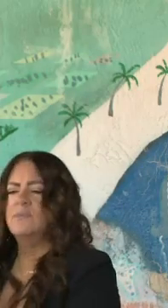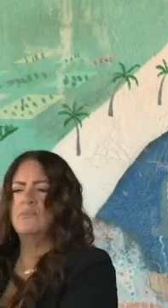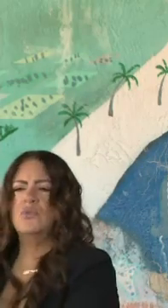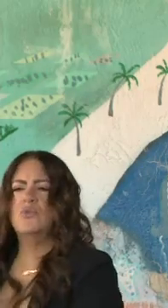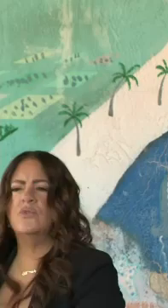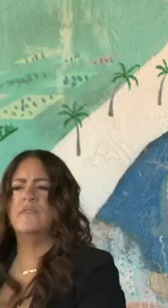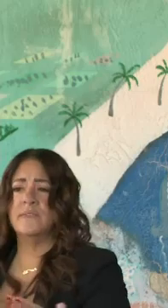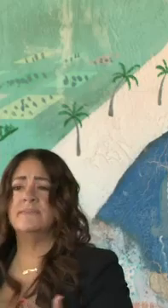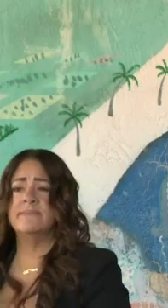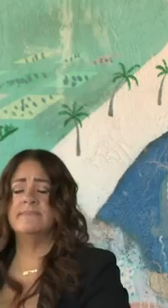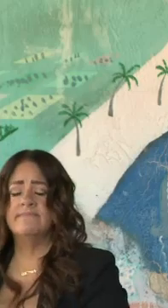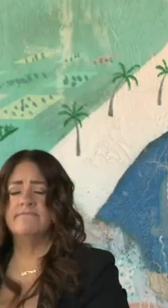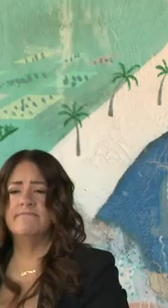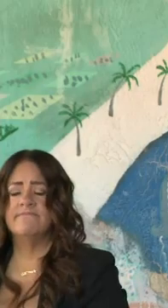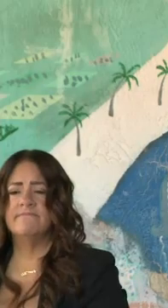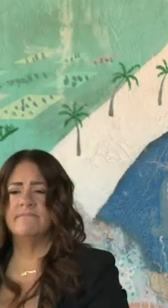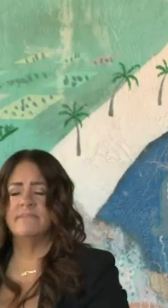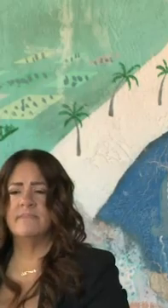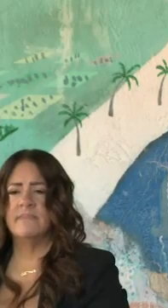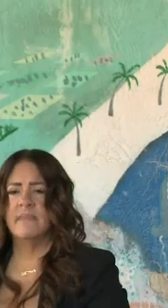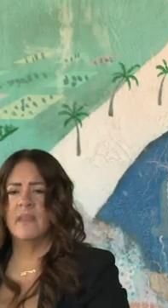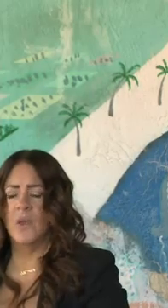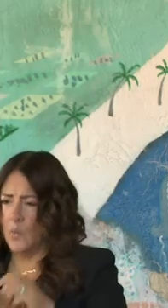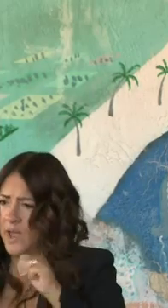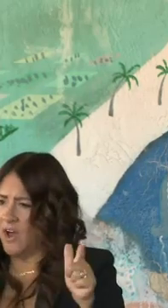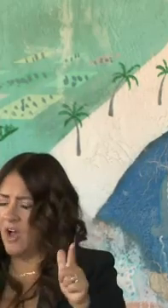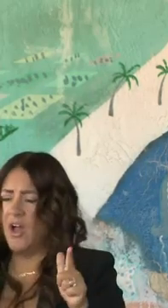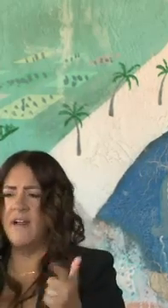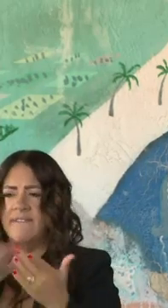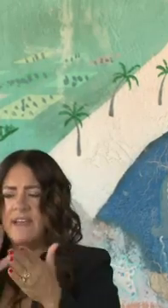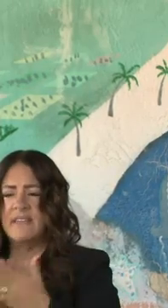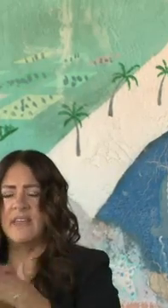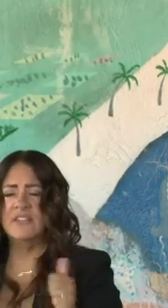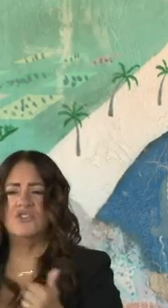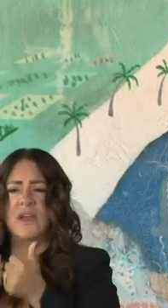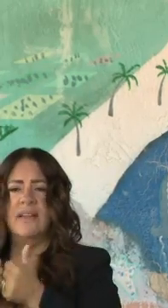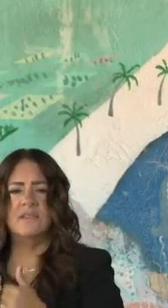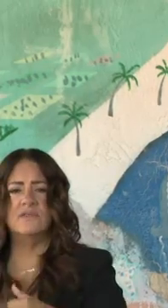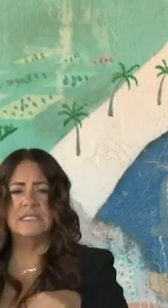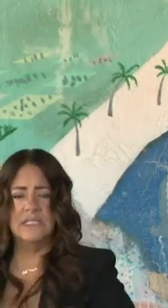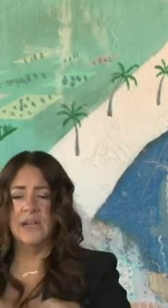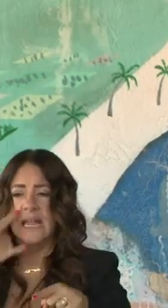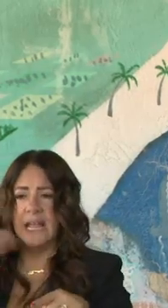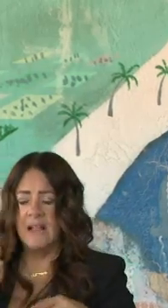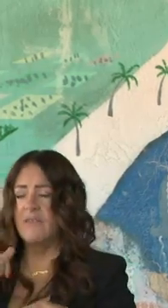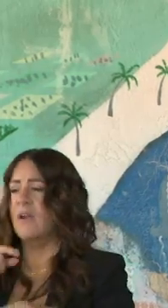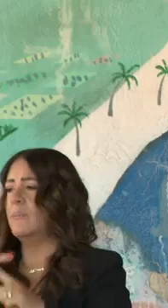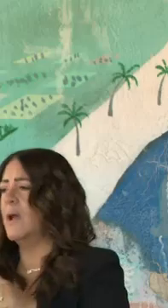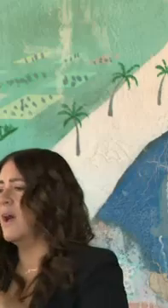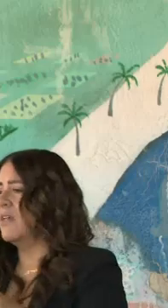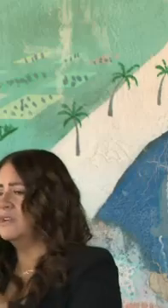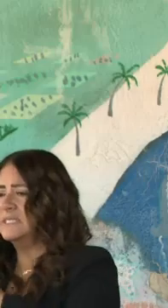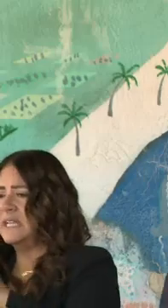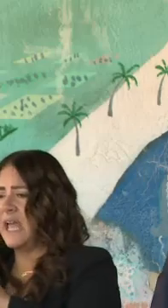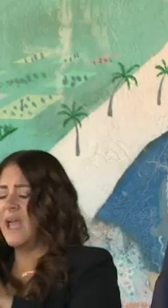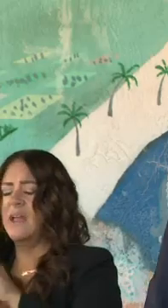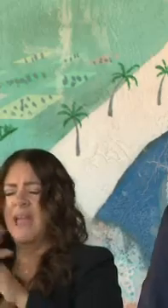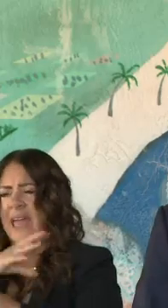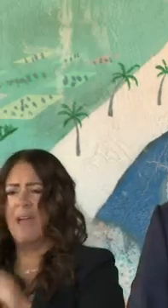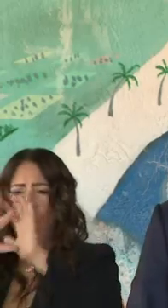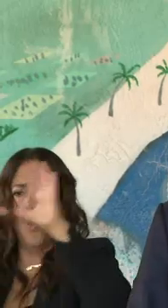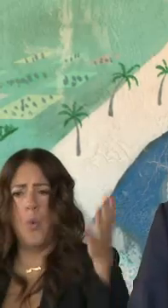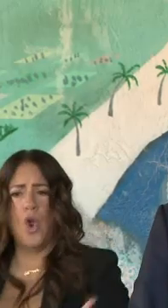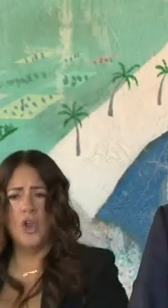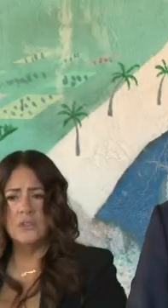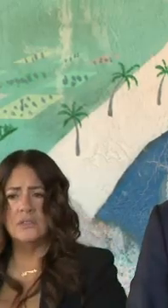vexing challenge that we all face now in this state, and our nation, for that matter, around the world, are trying to address this